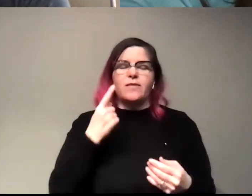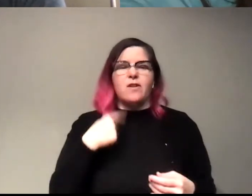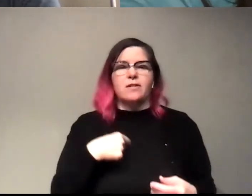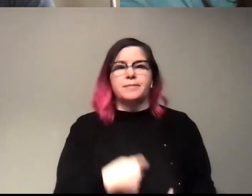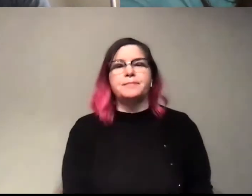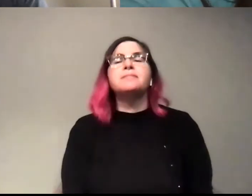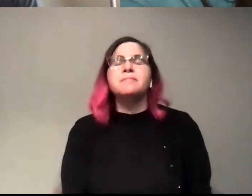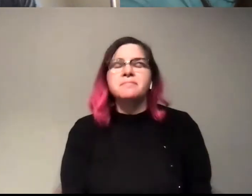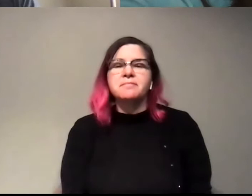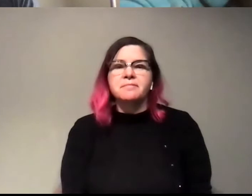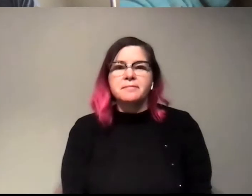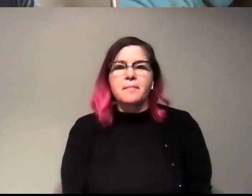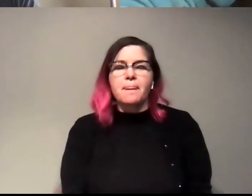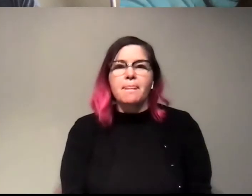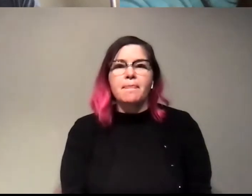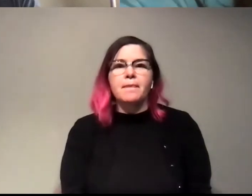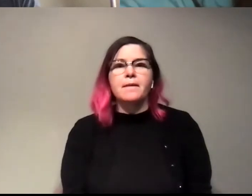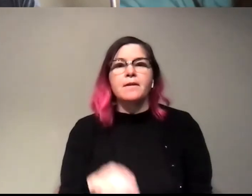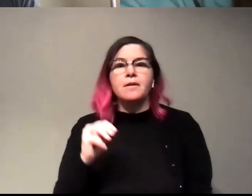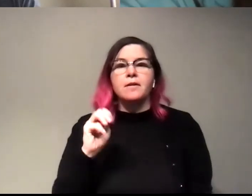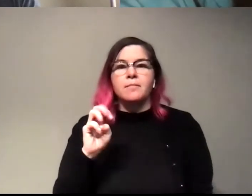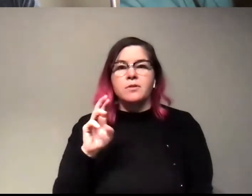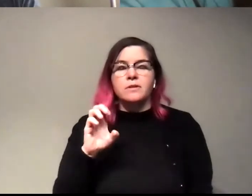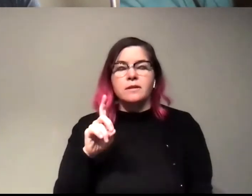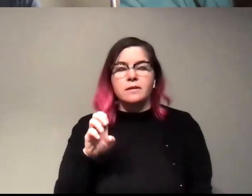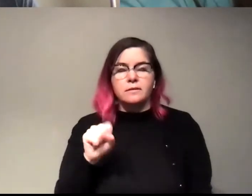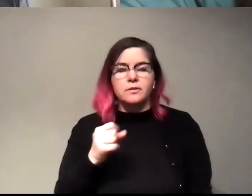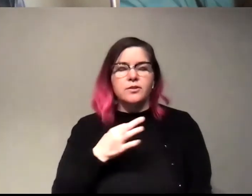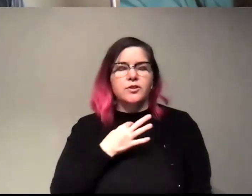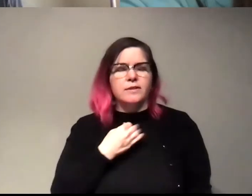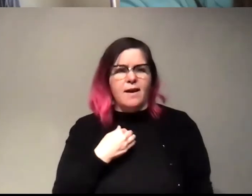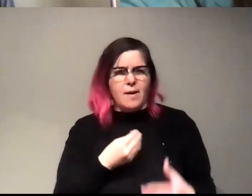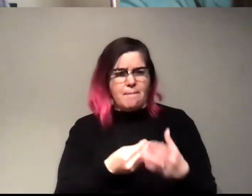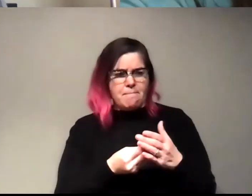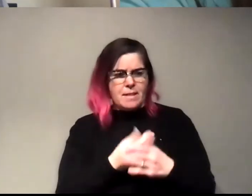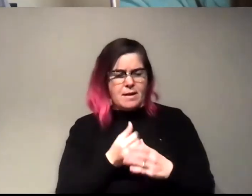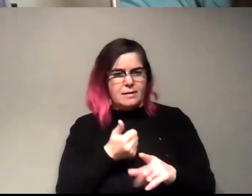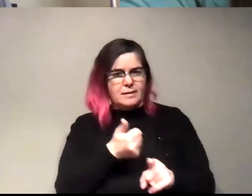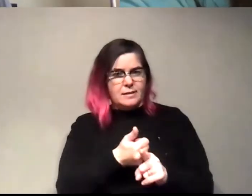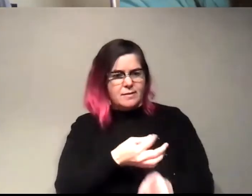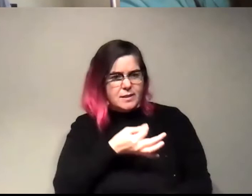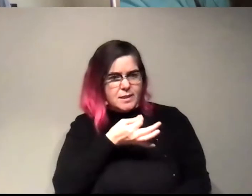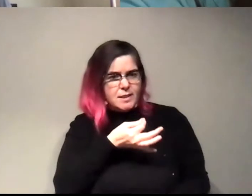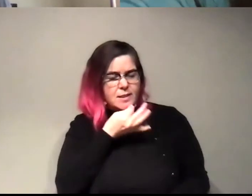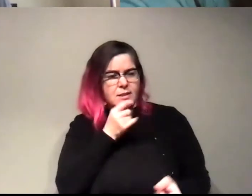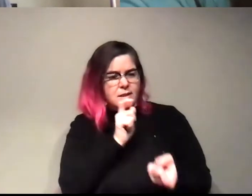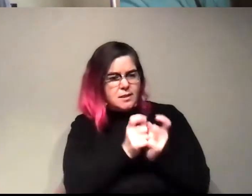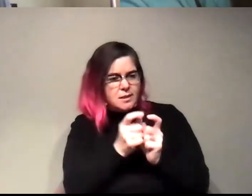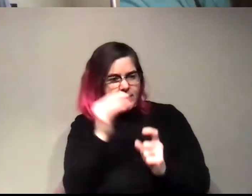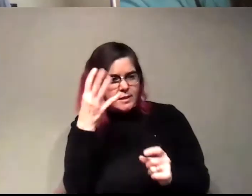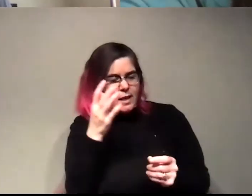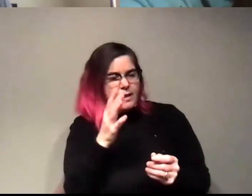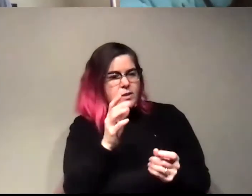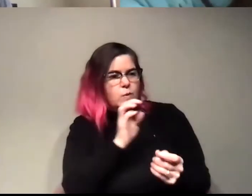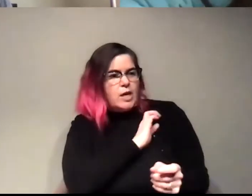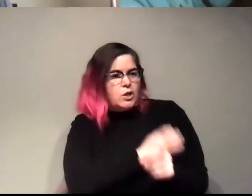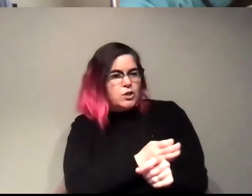Cool. Um, let's see. Mercedes wants to know, is there any plant that is particularly good at converting sunlight into energy that you might